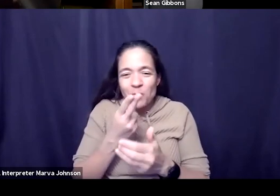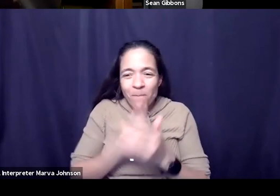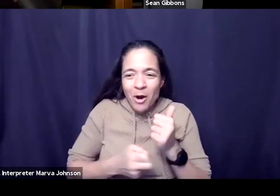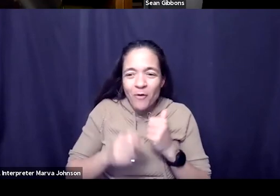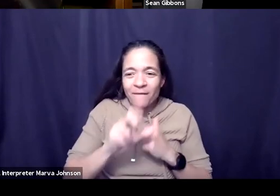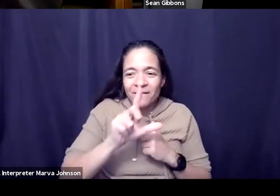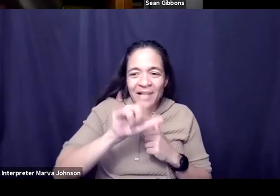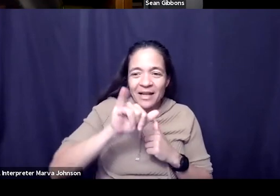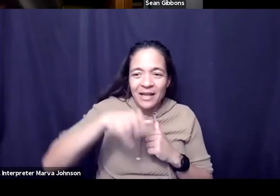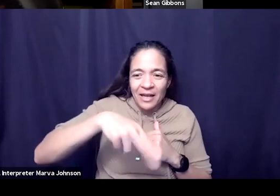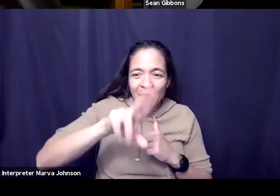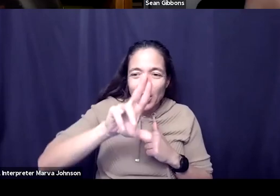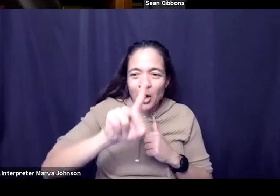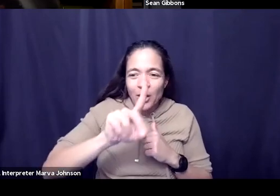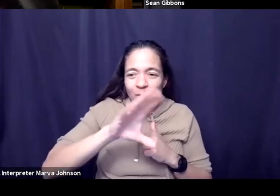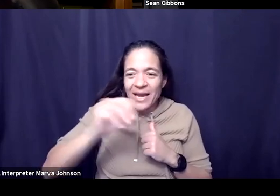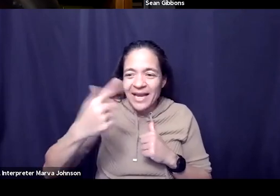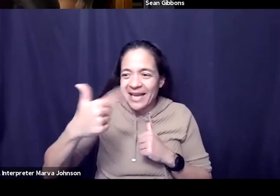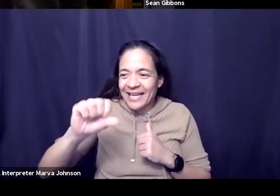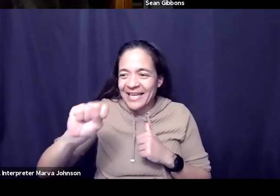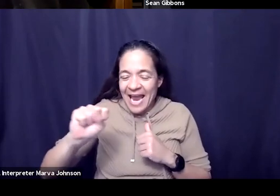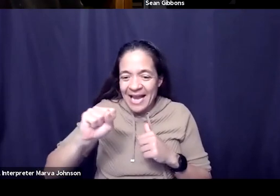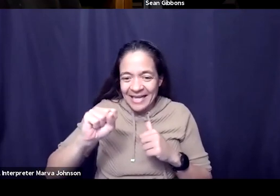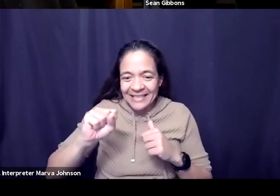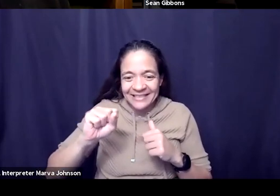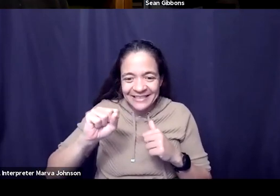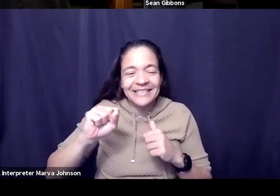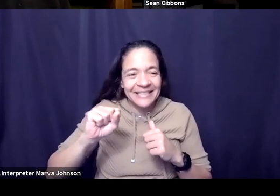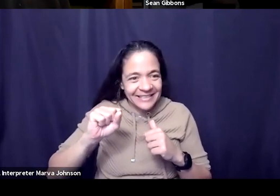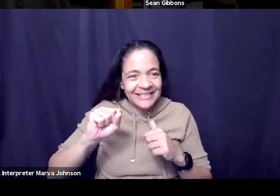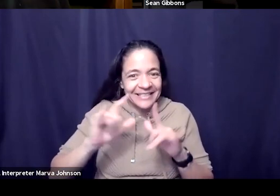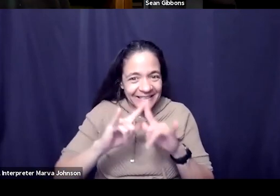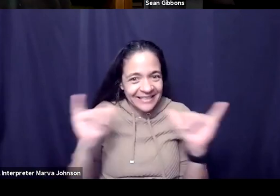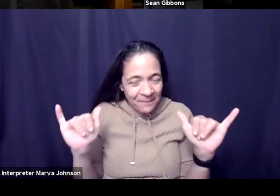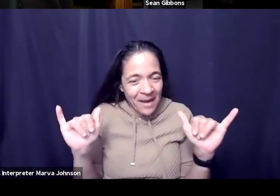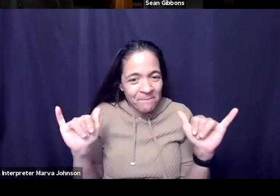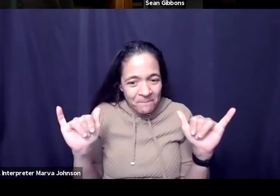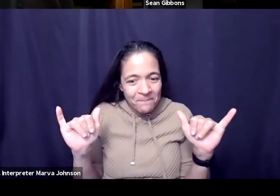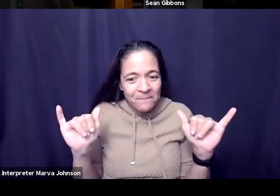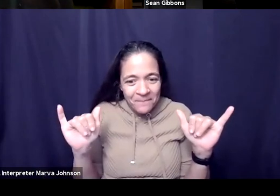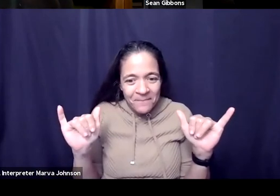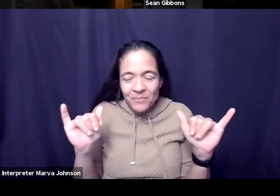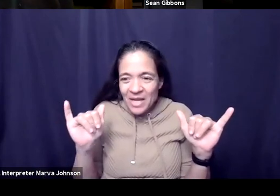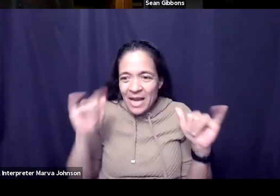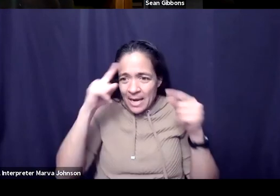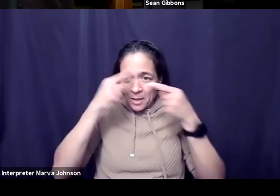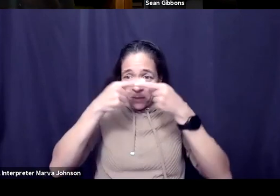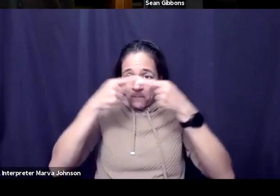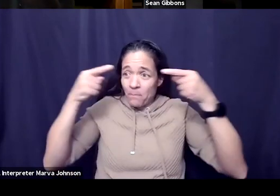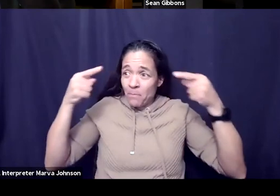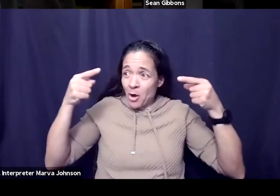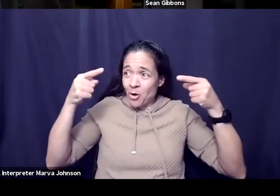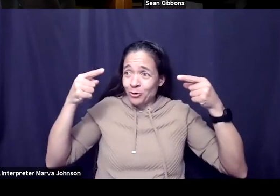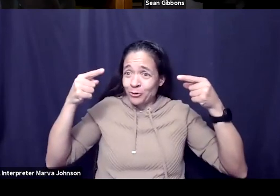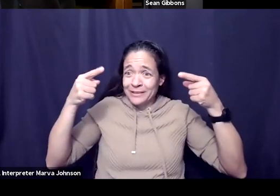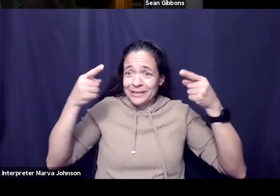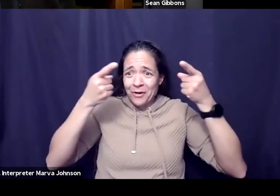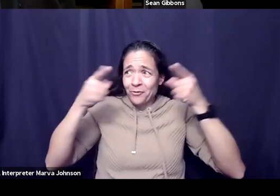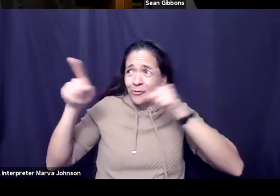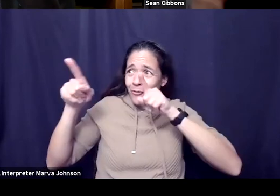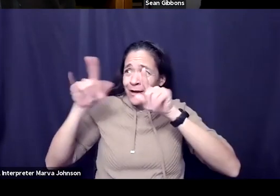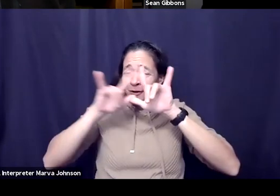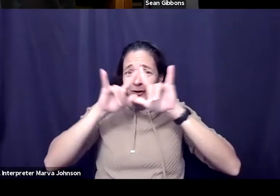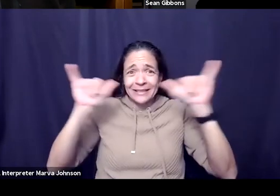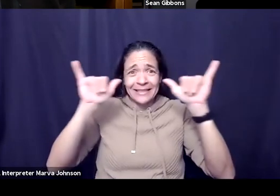simultaneously like your basic rule of polarities that seem to be opposed happen to exist simultaneously and yeah